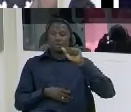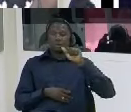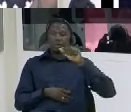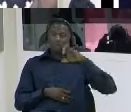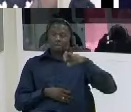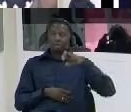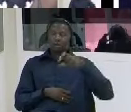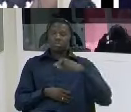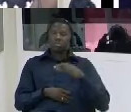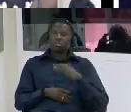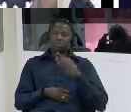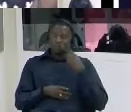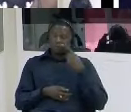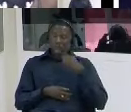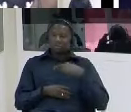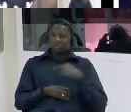next